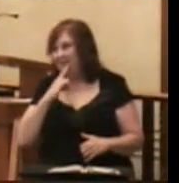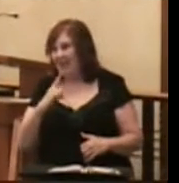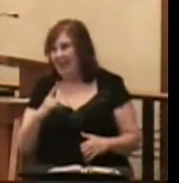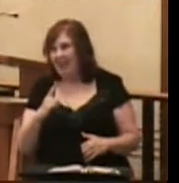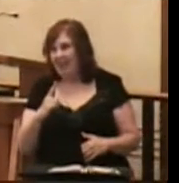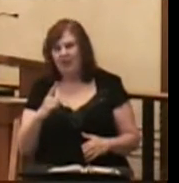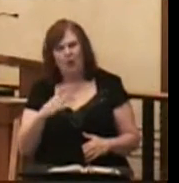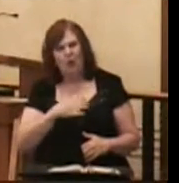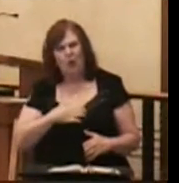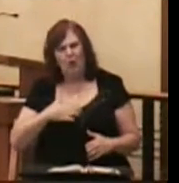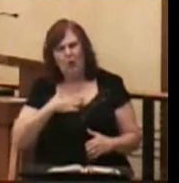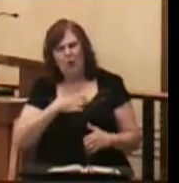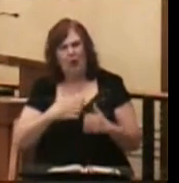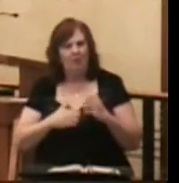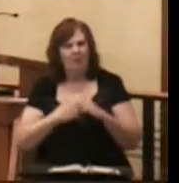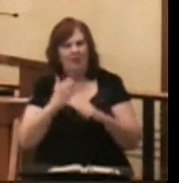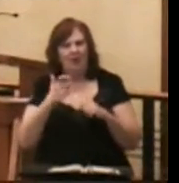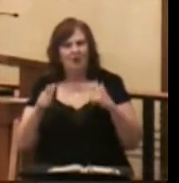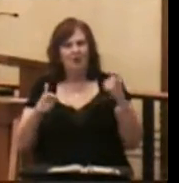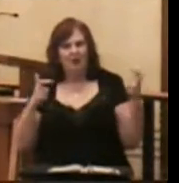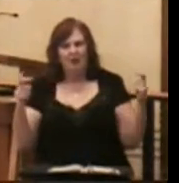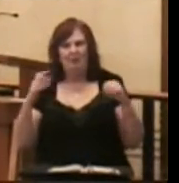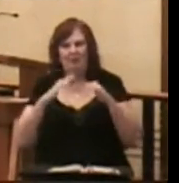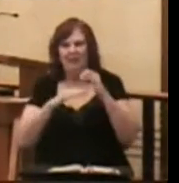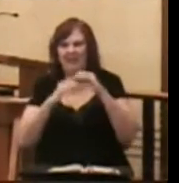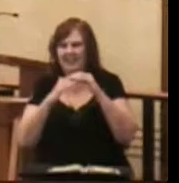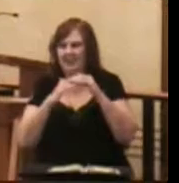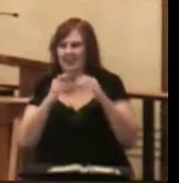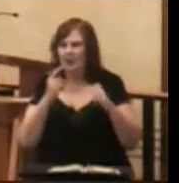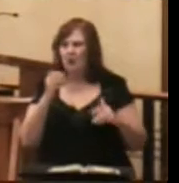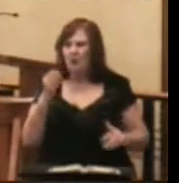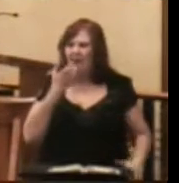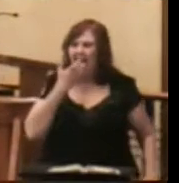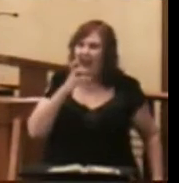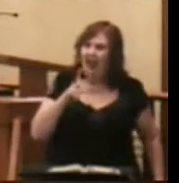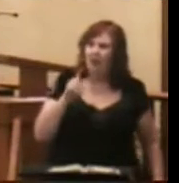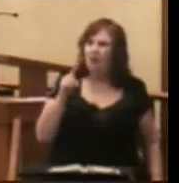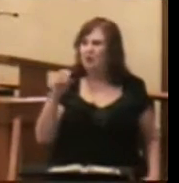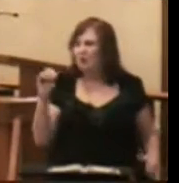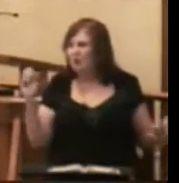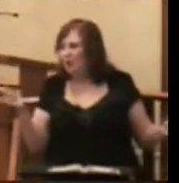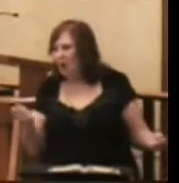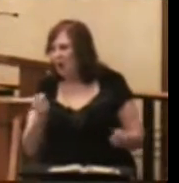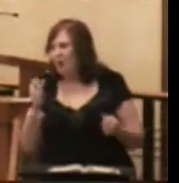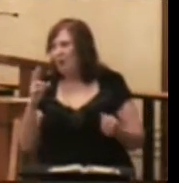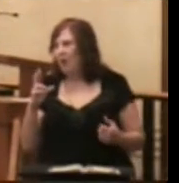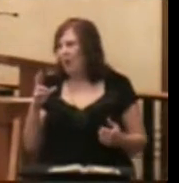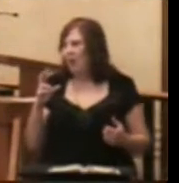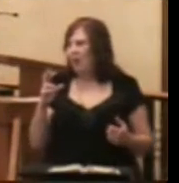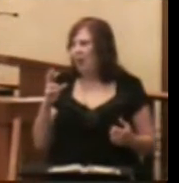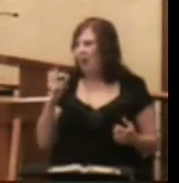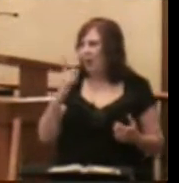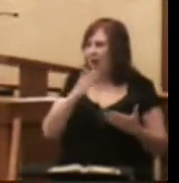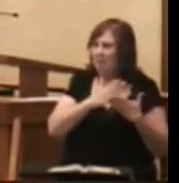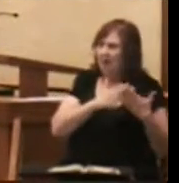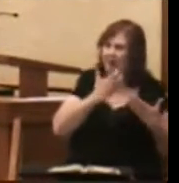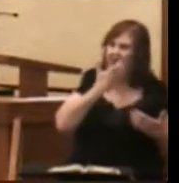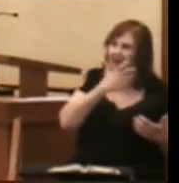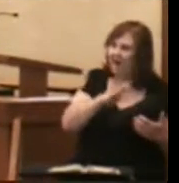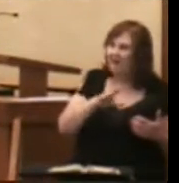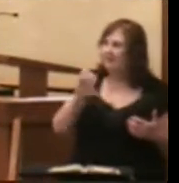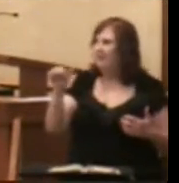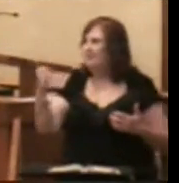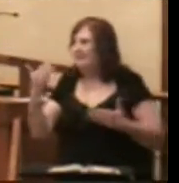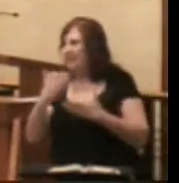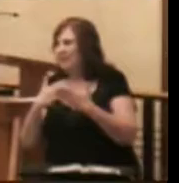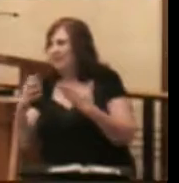the scourge of most large buildings that they are either too hot or too cold, or one part is too hot, the